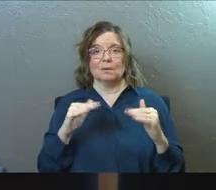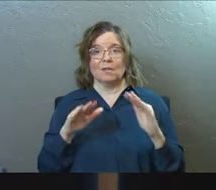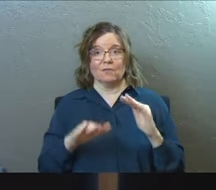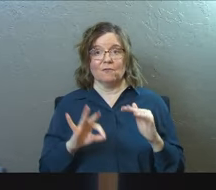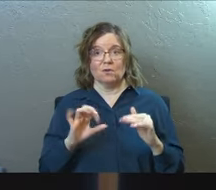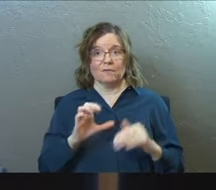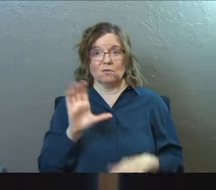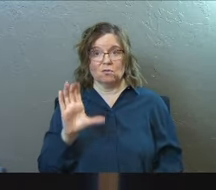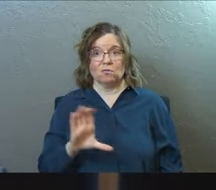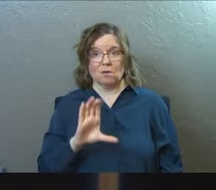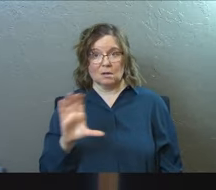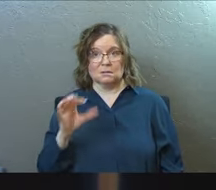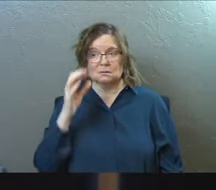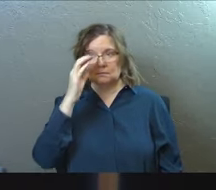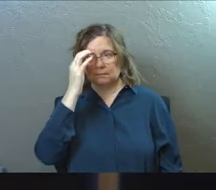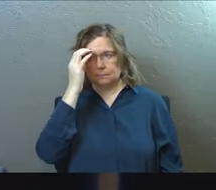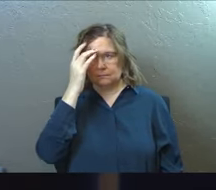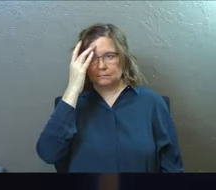foot of the cross.